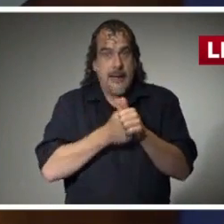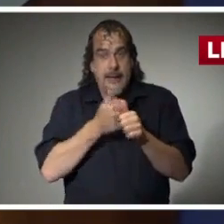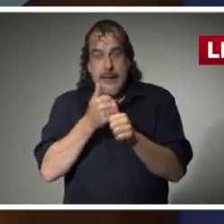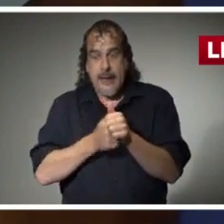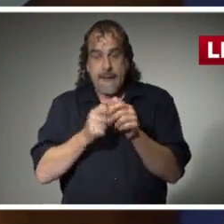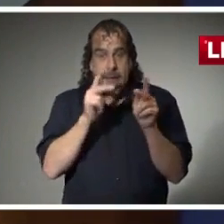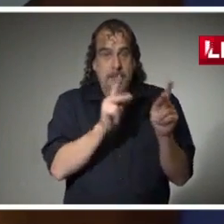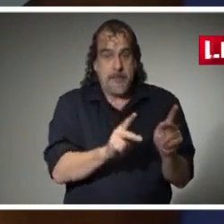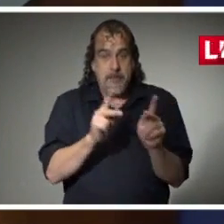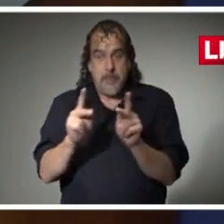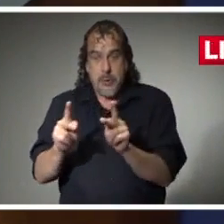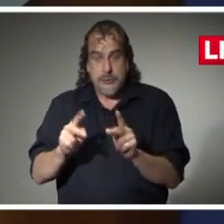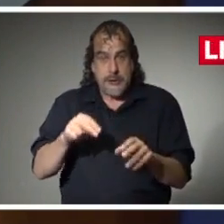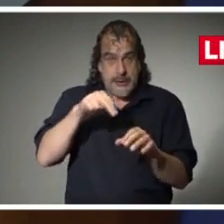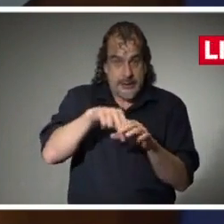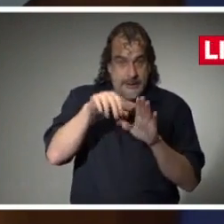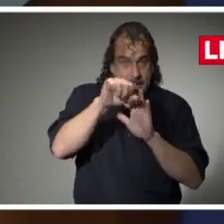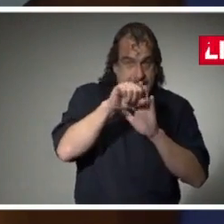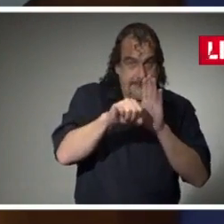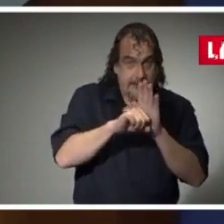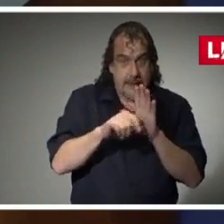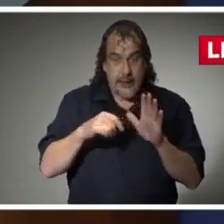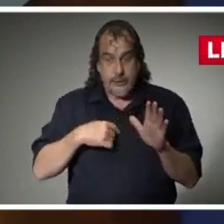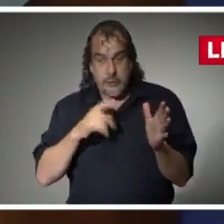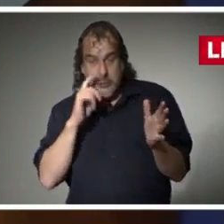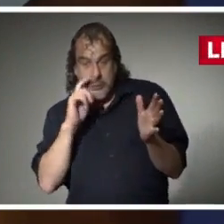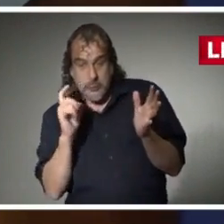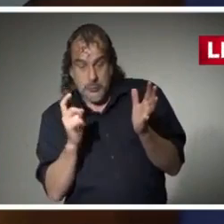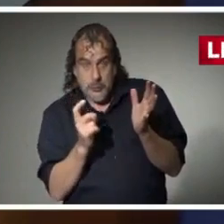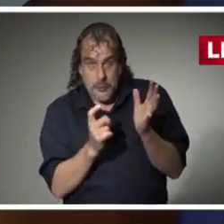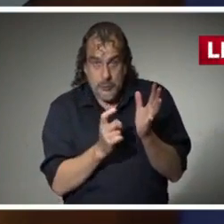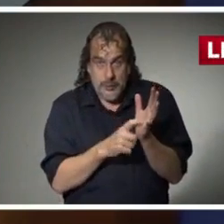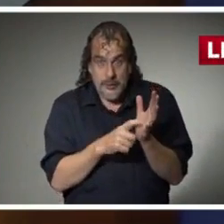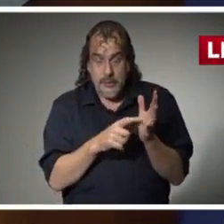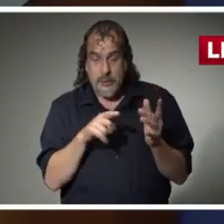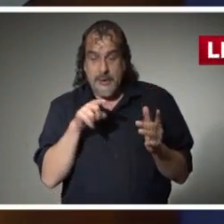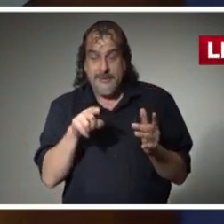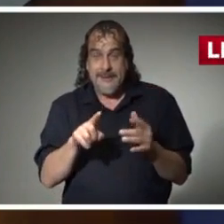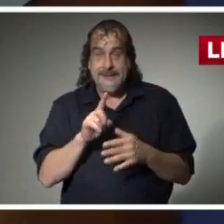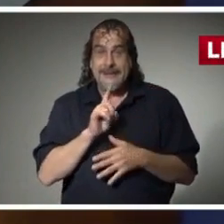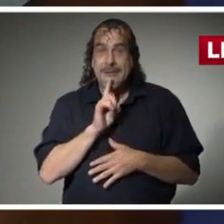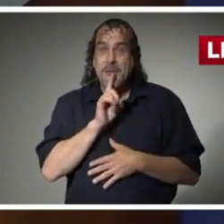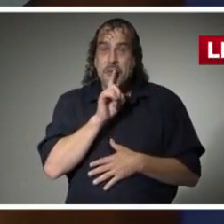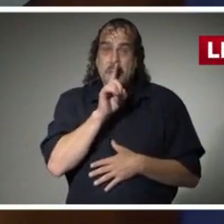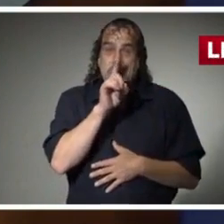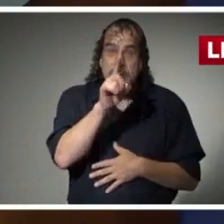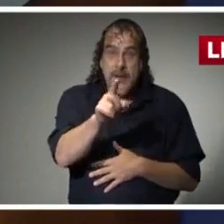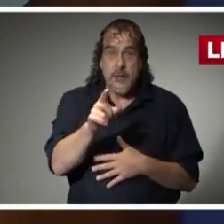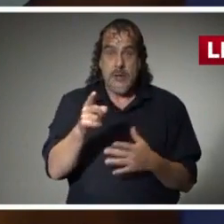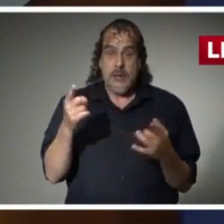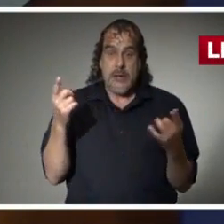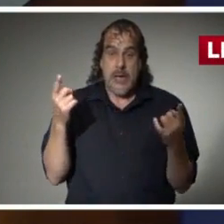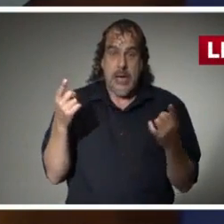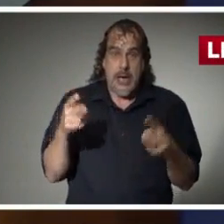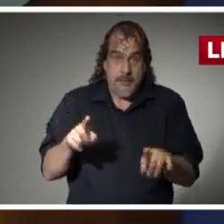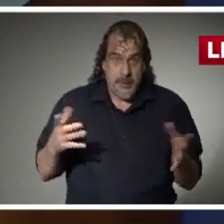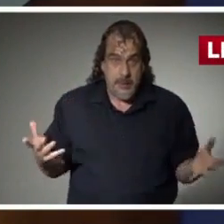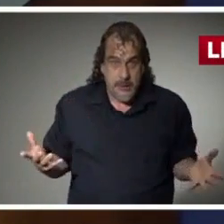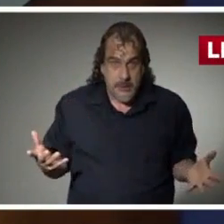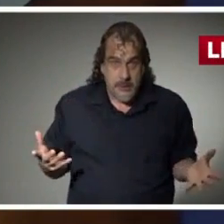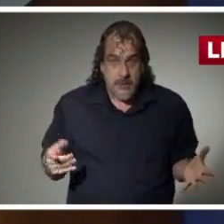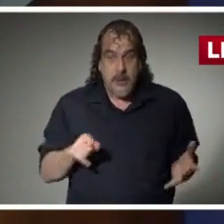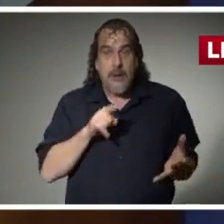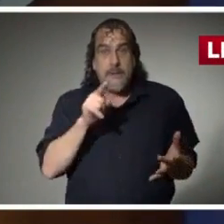single Mississippian to realize and recognize that this is real. This virus